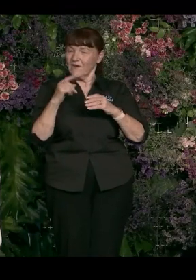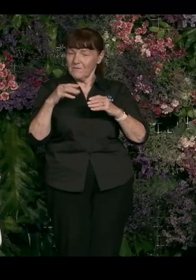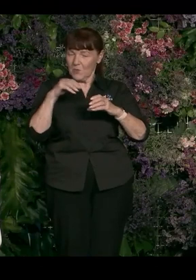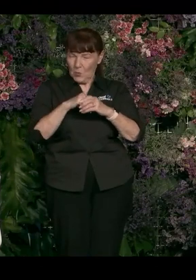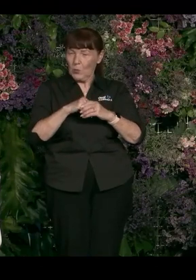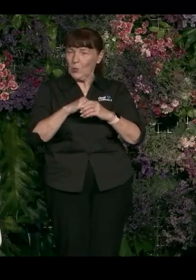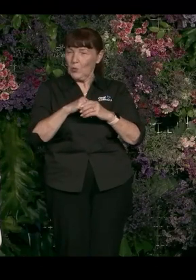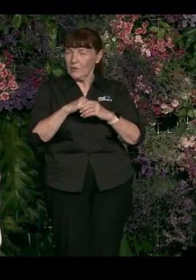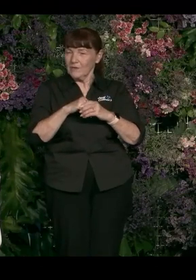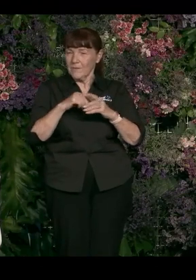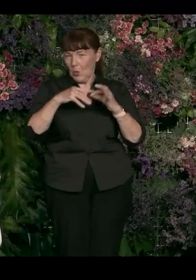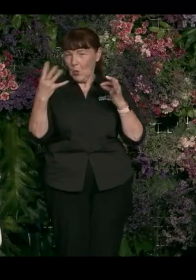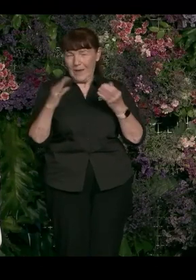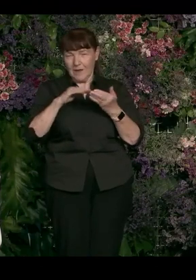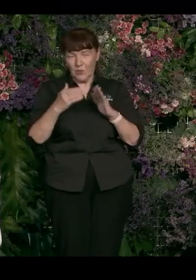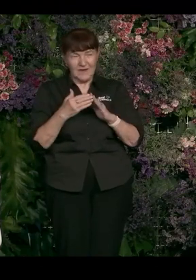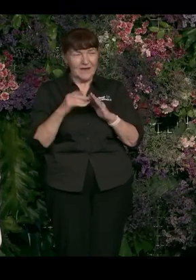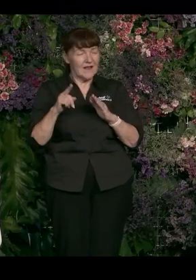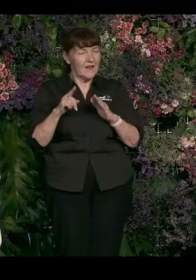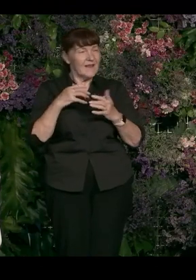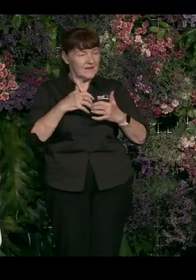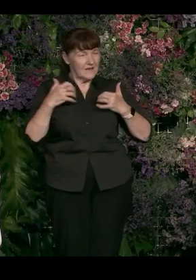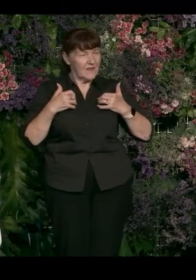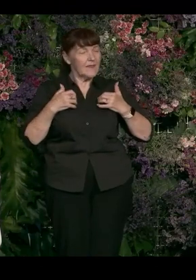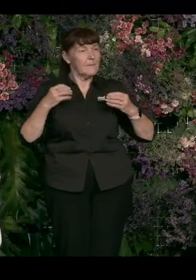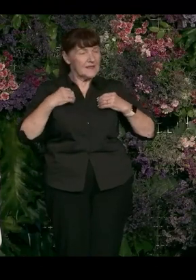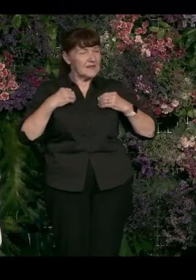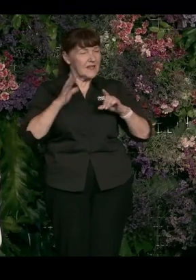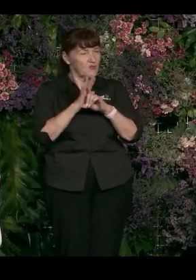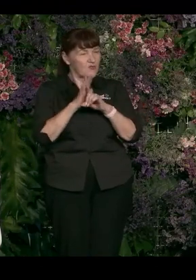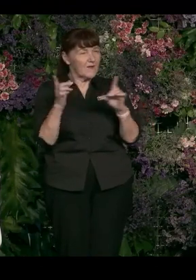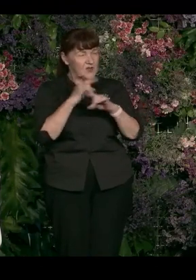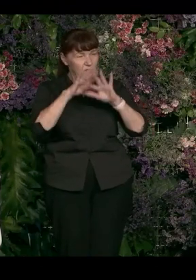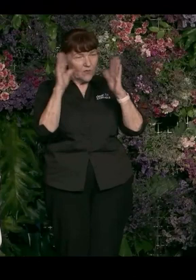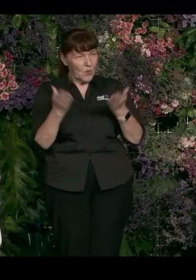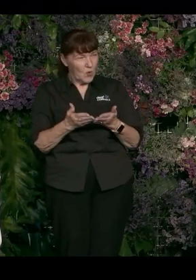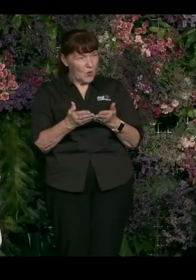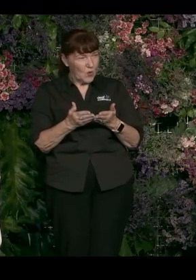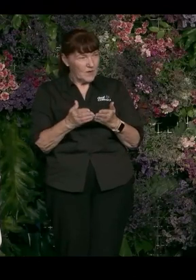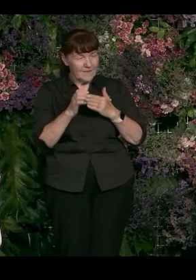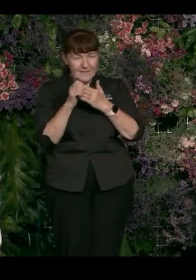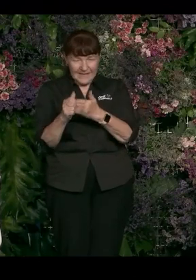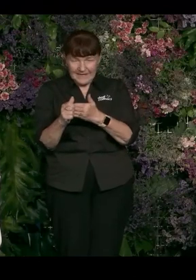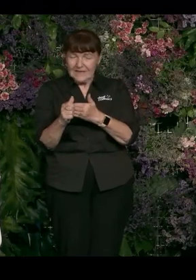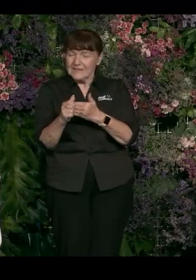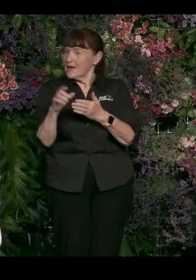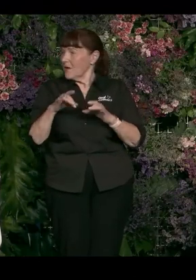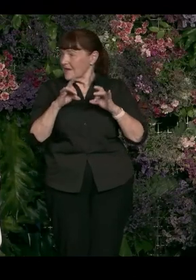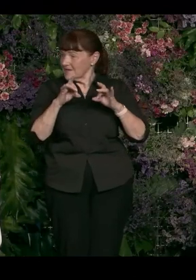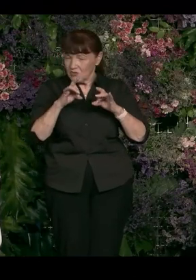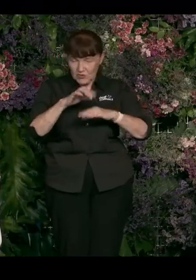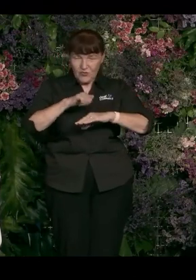people. So that's my framework. The idea that business can drive change around the world. We've gotten so many leaders and companies to help with marriage equality here in Australia,